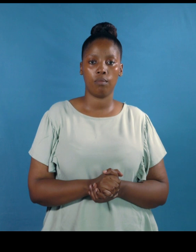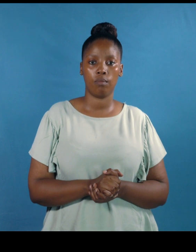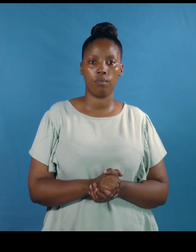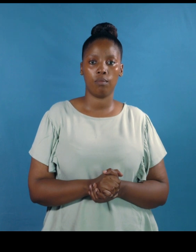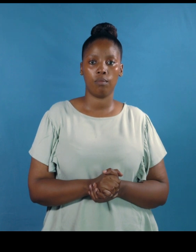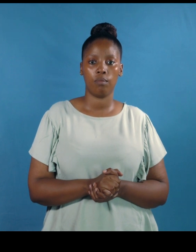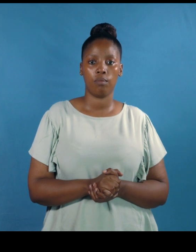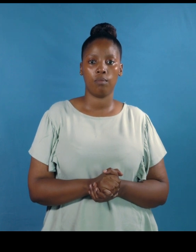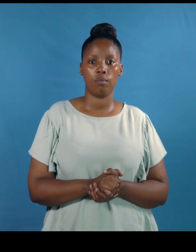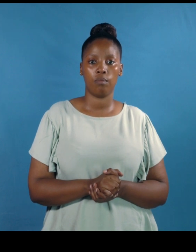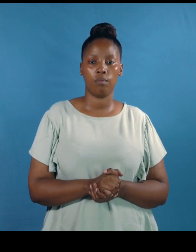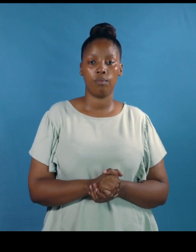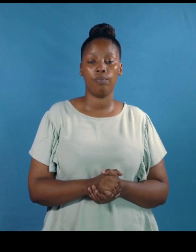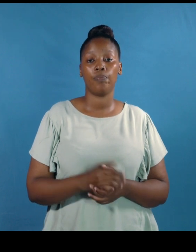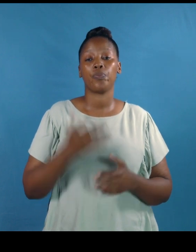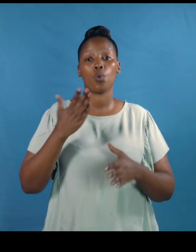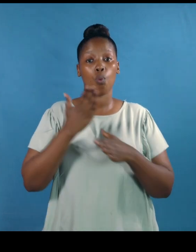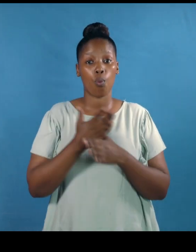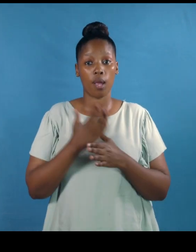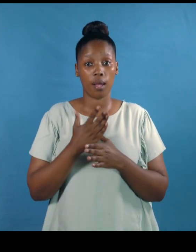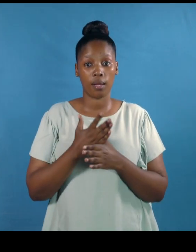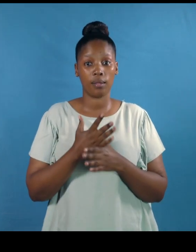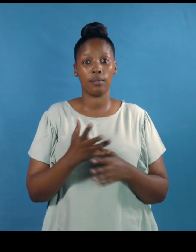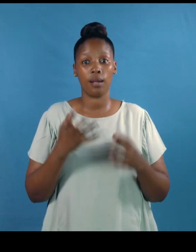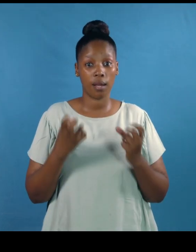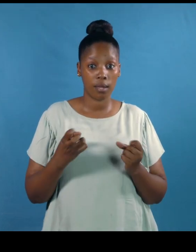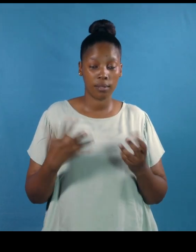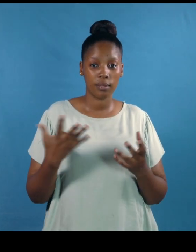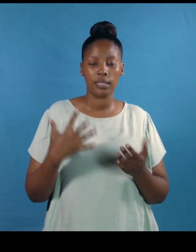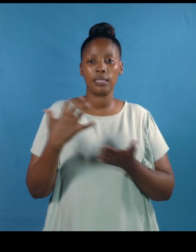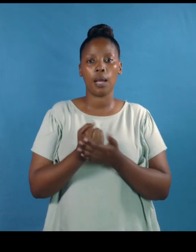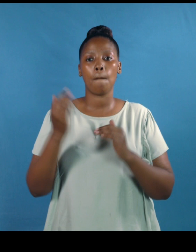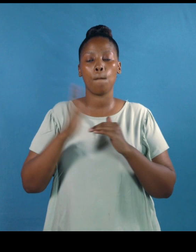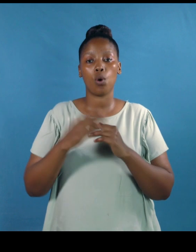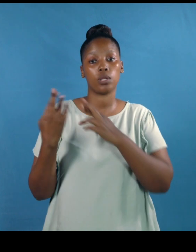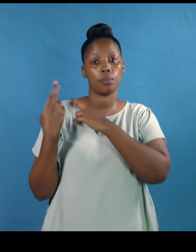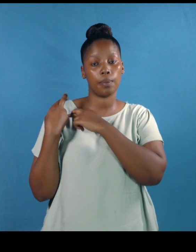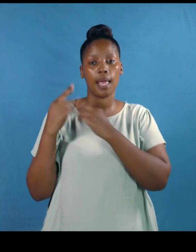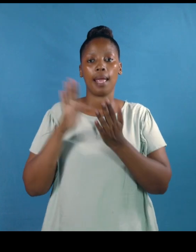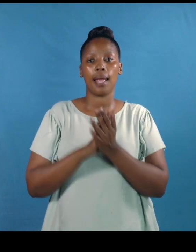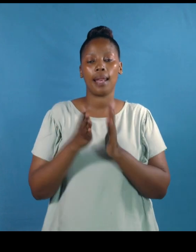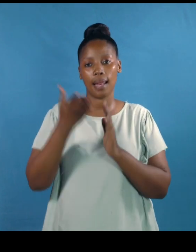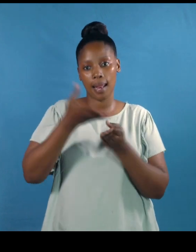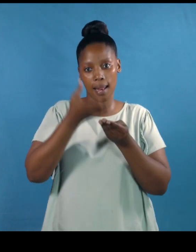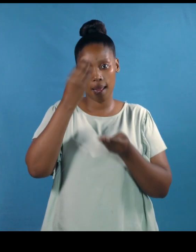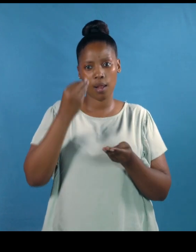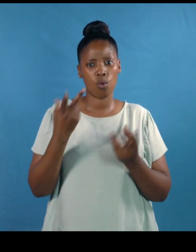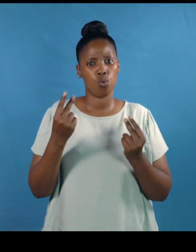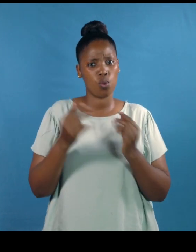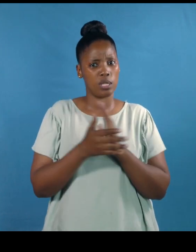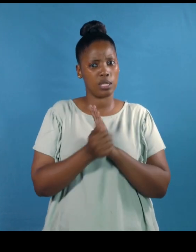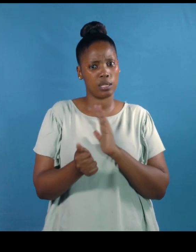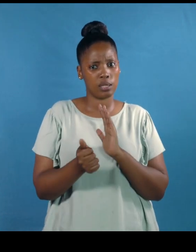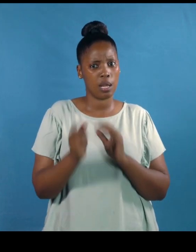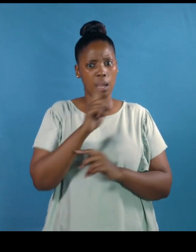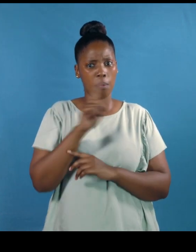so you're working harder taking on more responsibility and learning new skills but there is